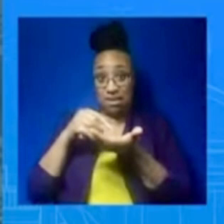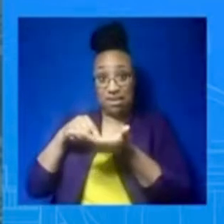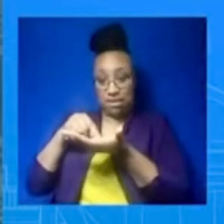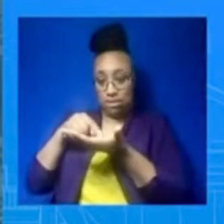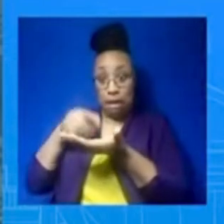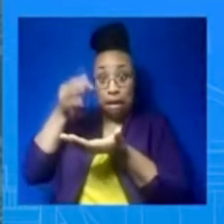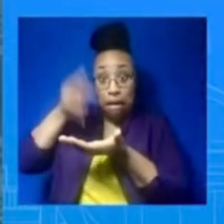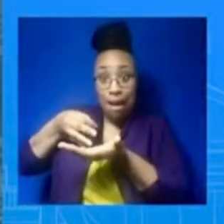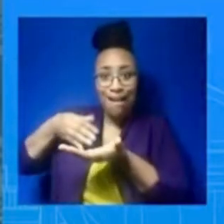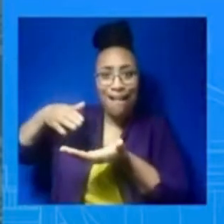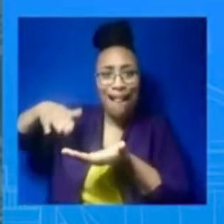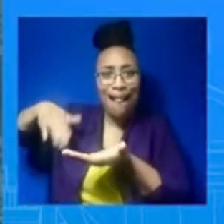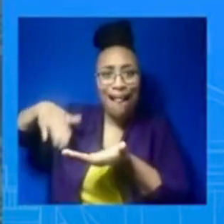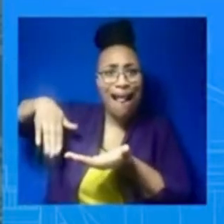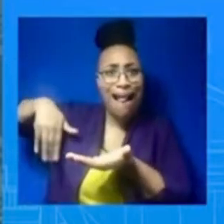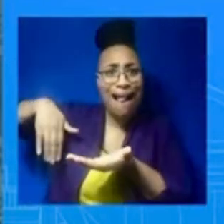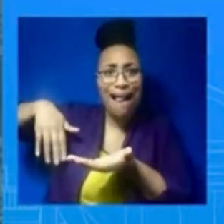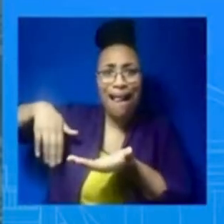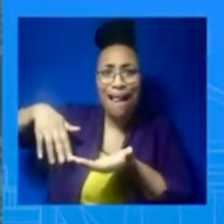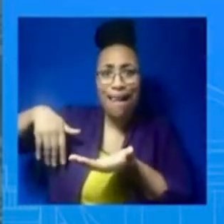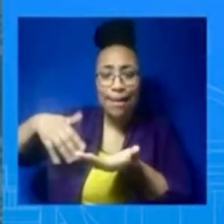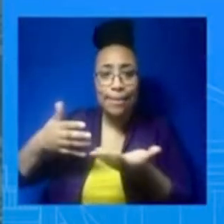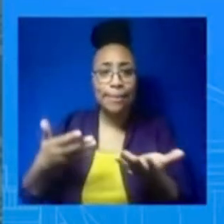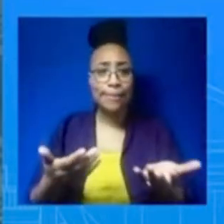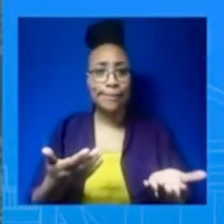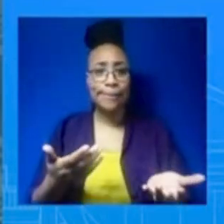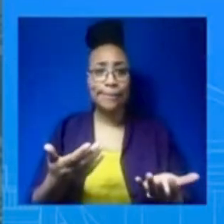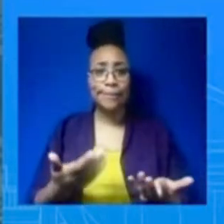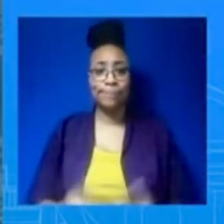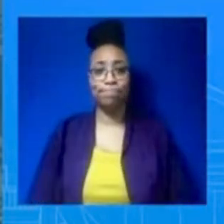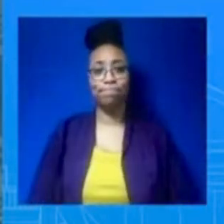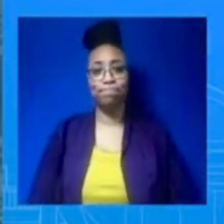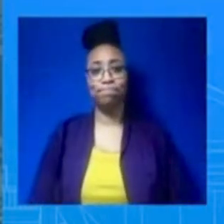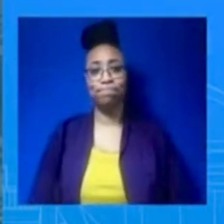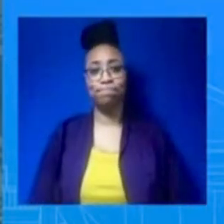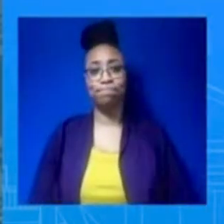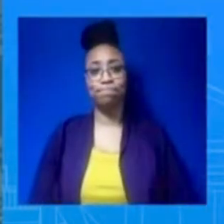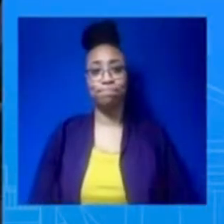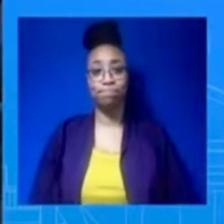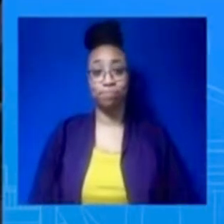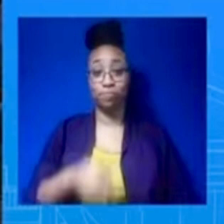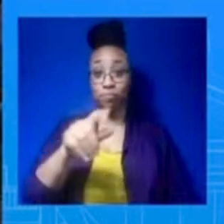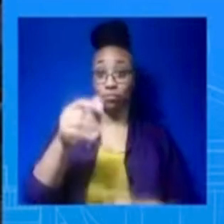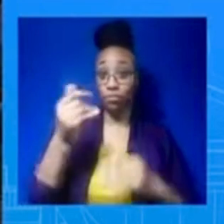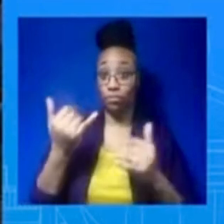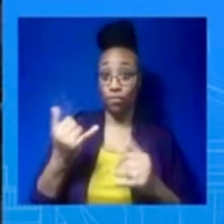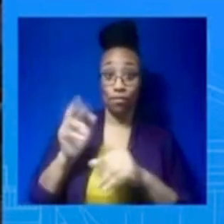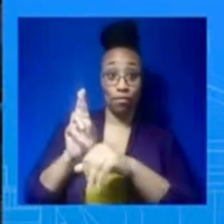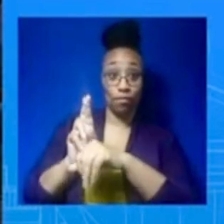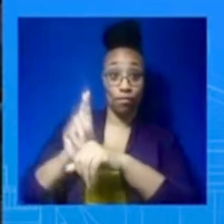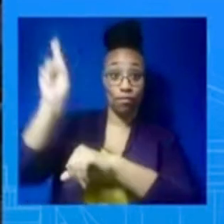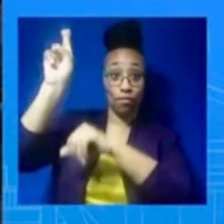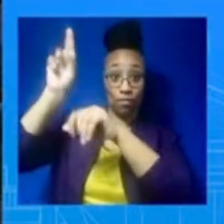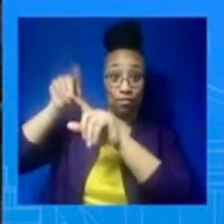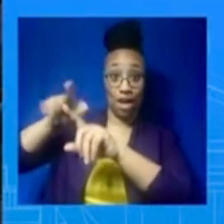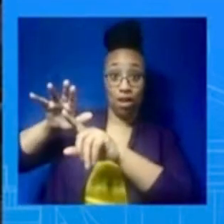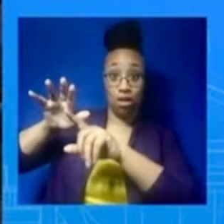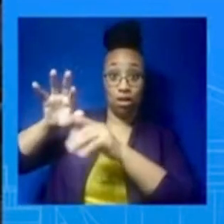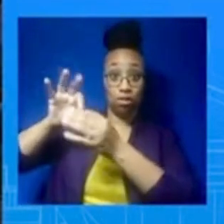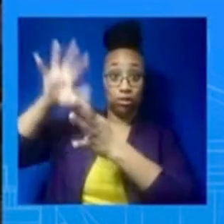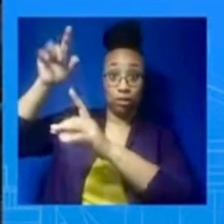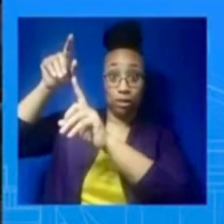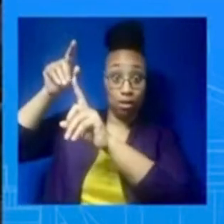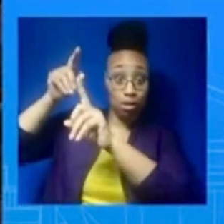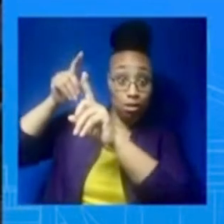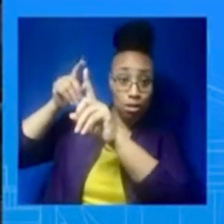over Lake Huron, I mean, we all have to accept the possibility that we may not be able to recover it. But a quick follow-up. know the President said yesterday, he stood by